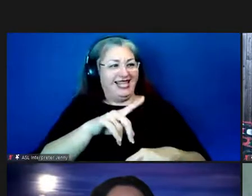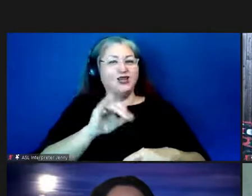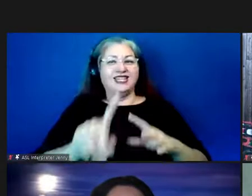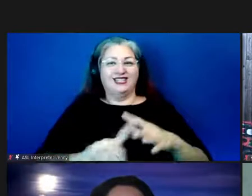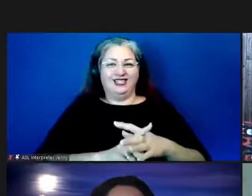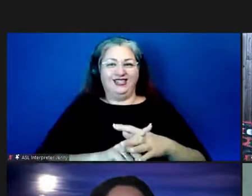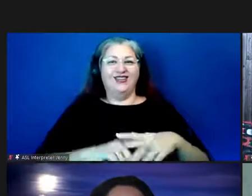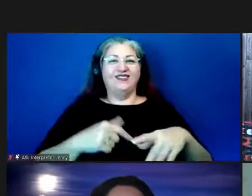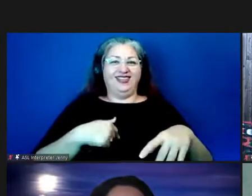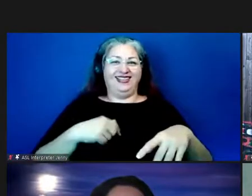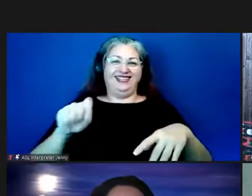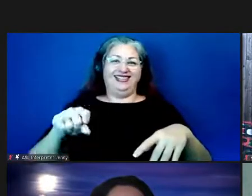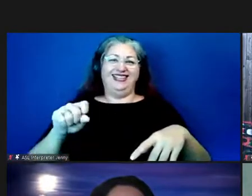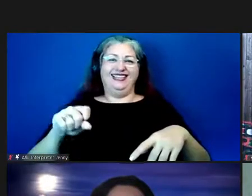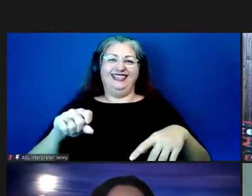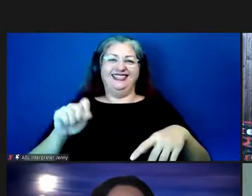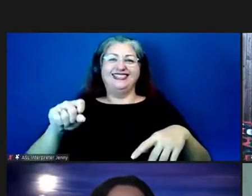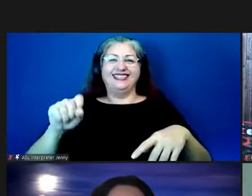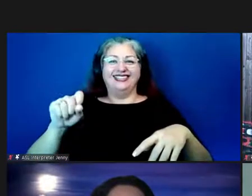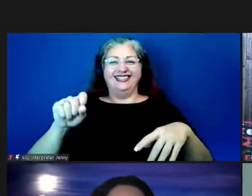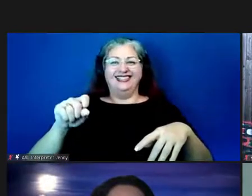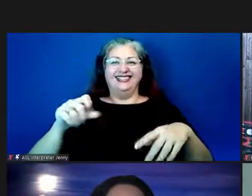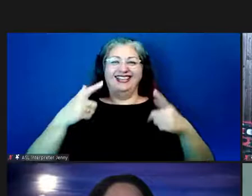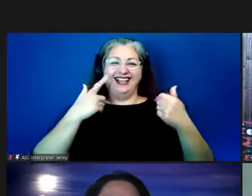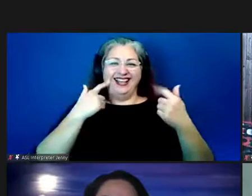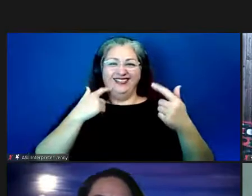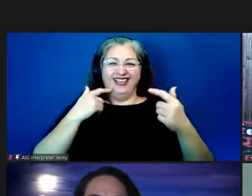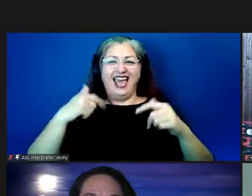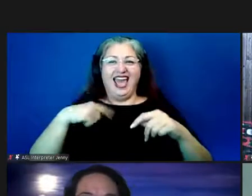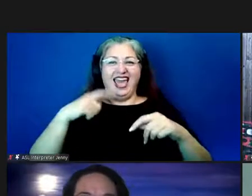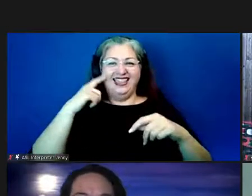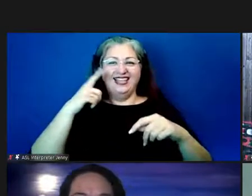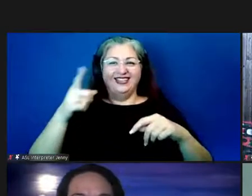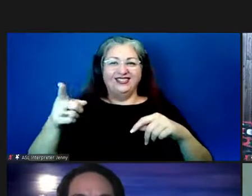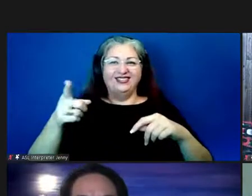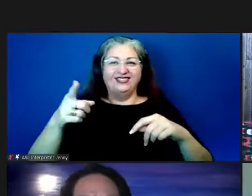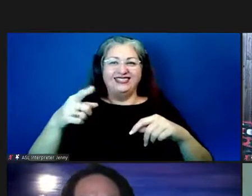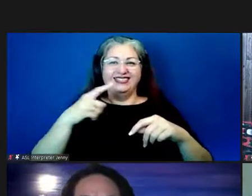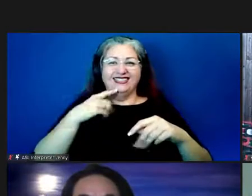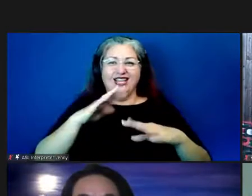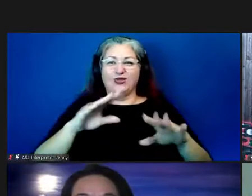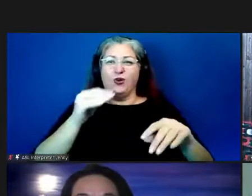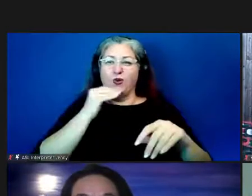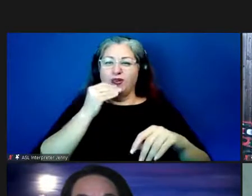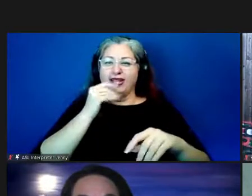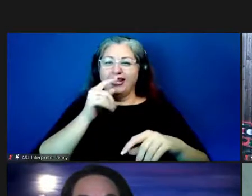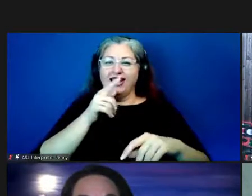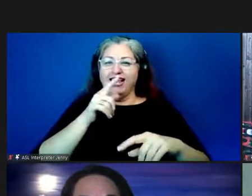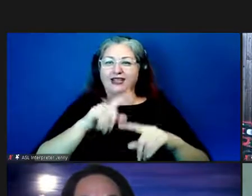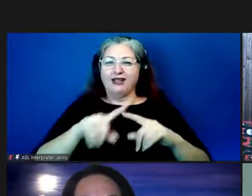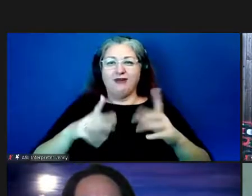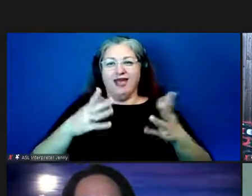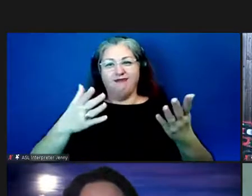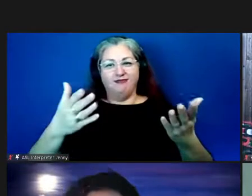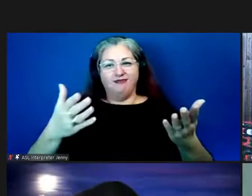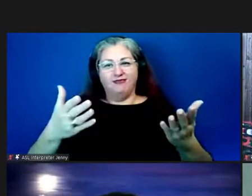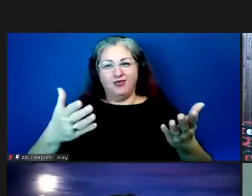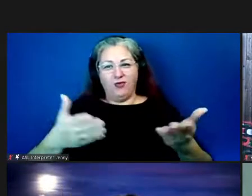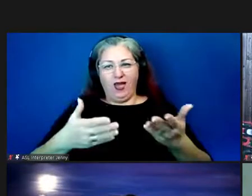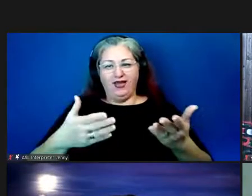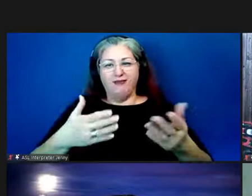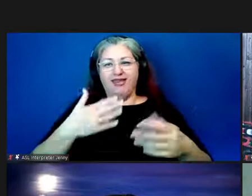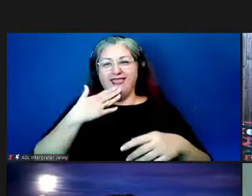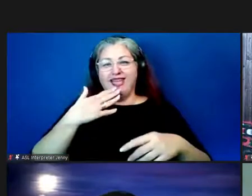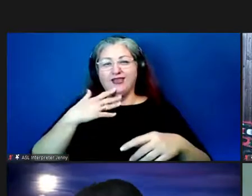yes yes i i think you just said uh don't eat lunch but otherwise you're welcome thank you for